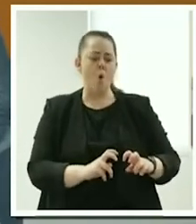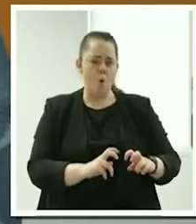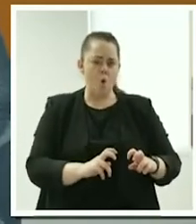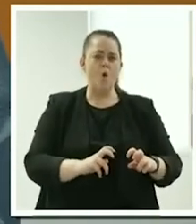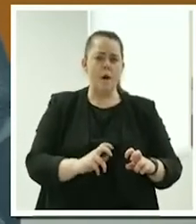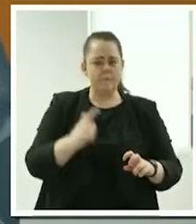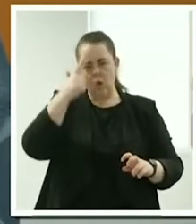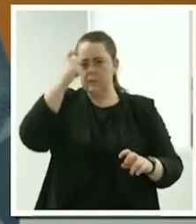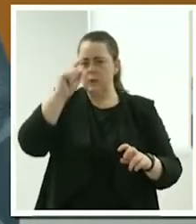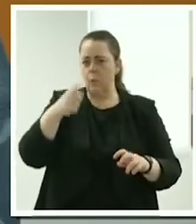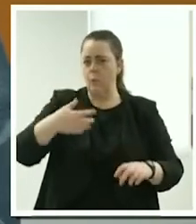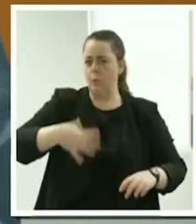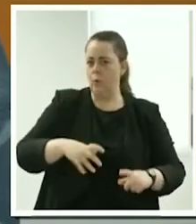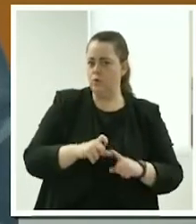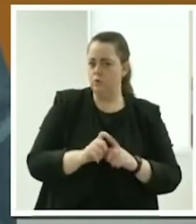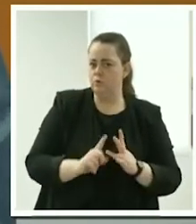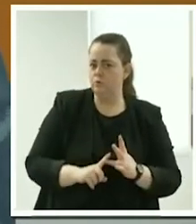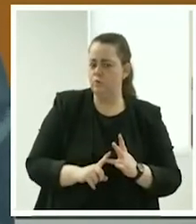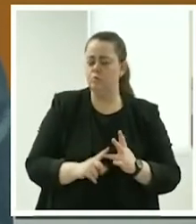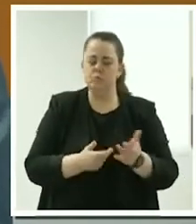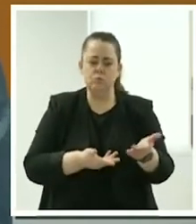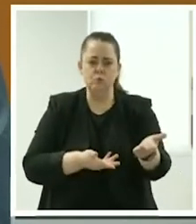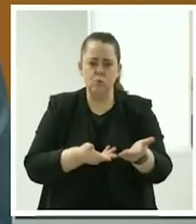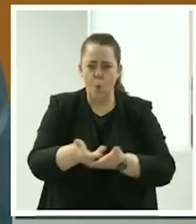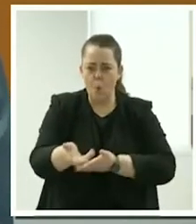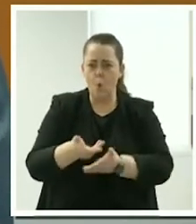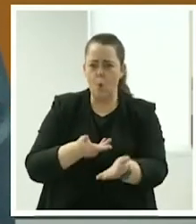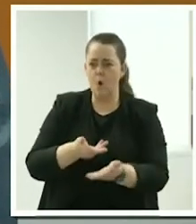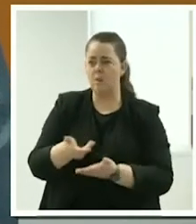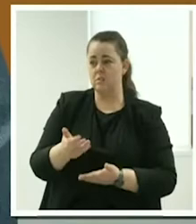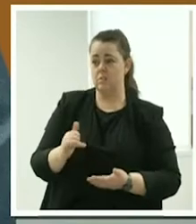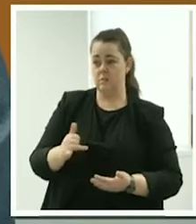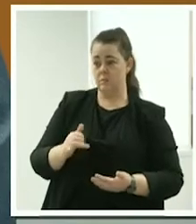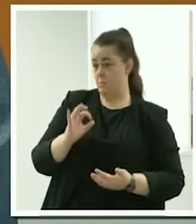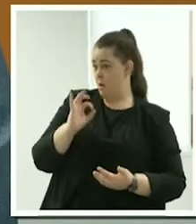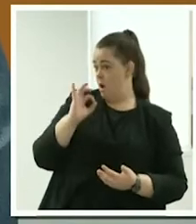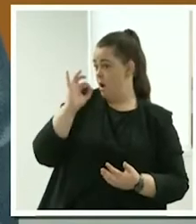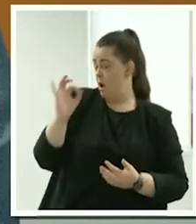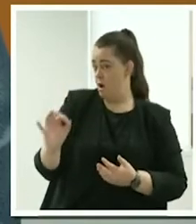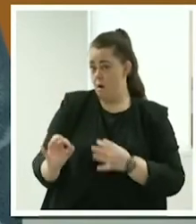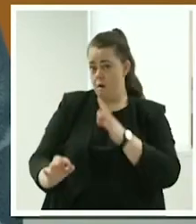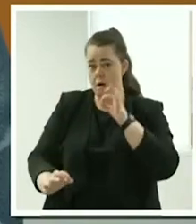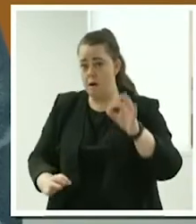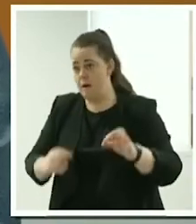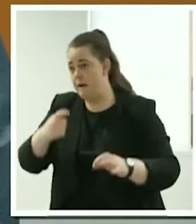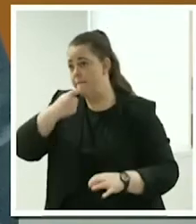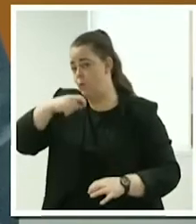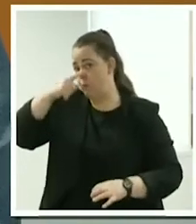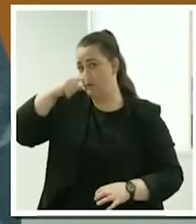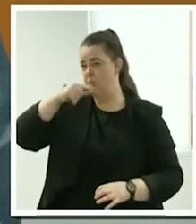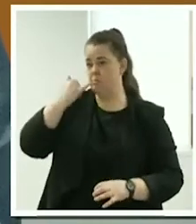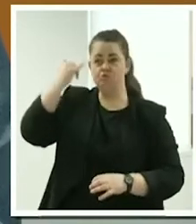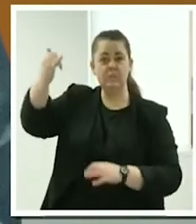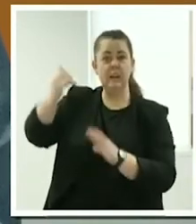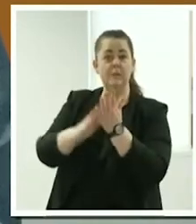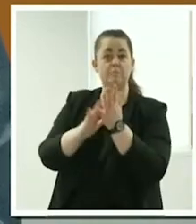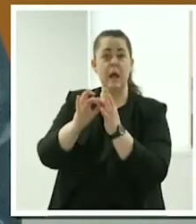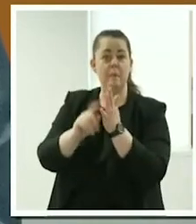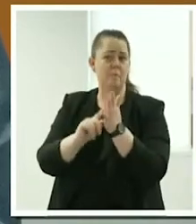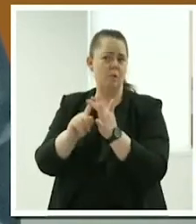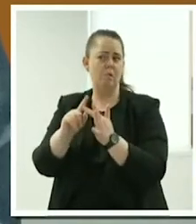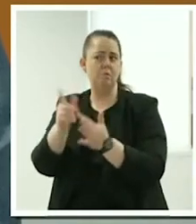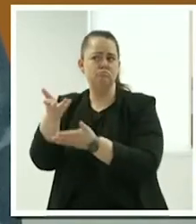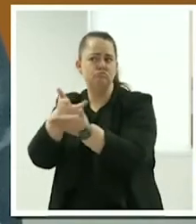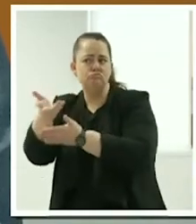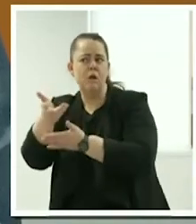it, even bring people on the platforms, Mabel, and be able to discuss those things with